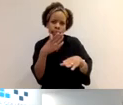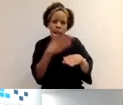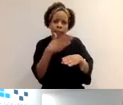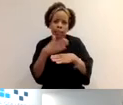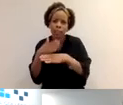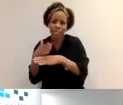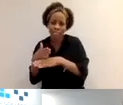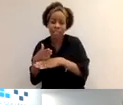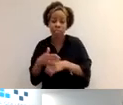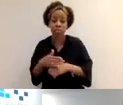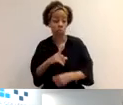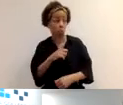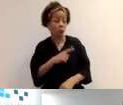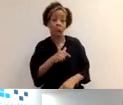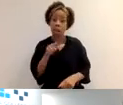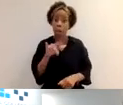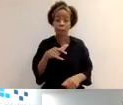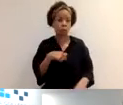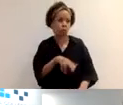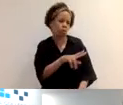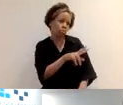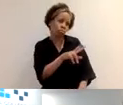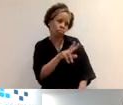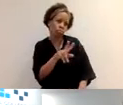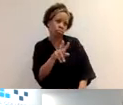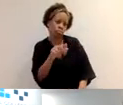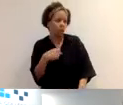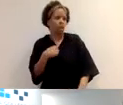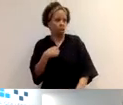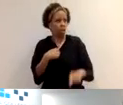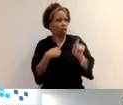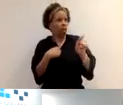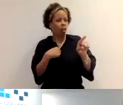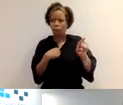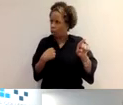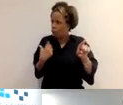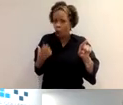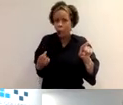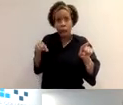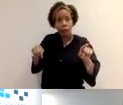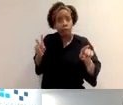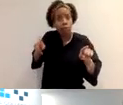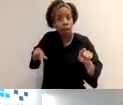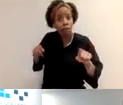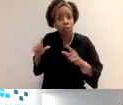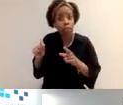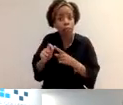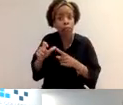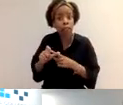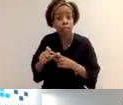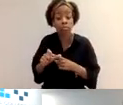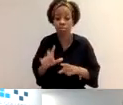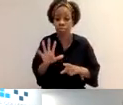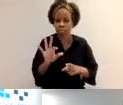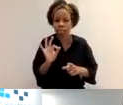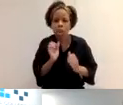a, there, there probably are some things you've done that you don't recognize the CPD, but actually are. And it's asking yourself a few questions. Did I learn anything from